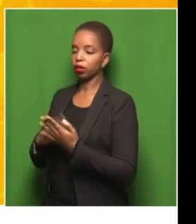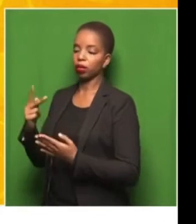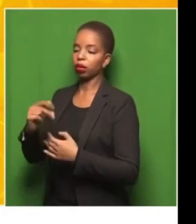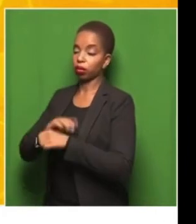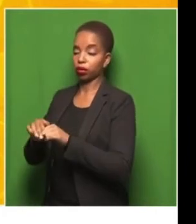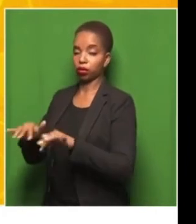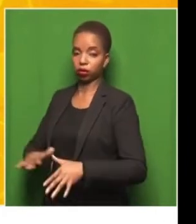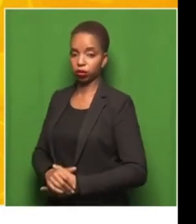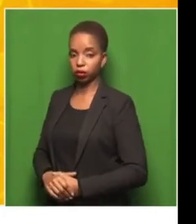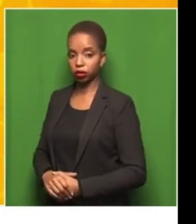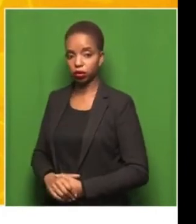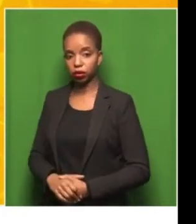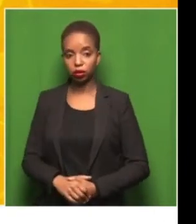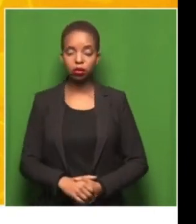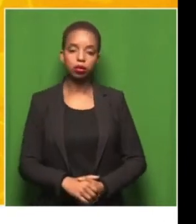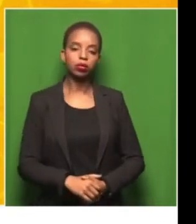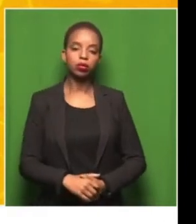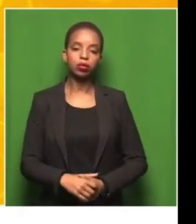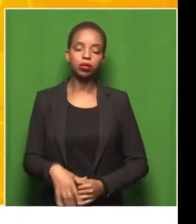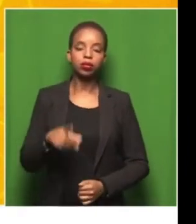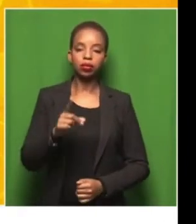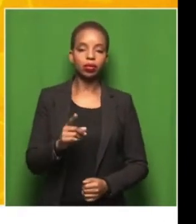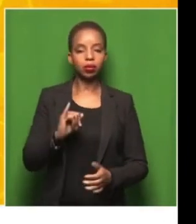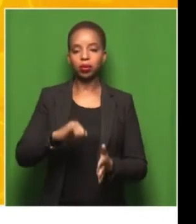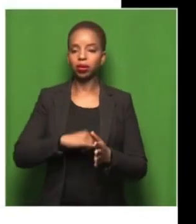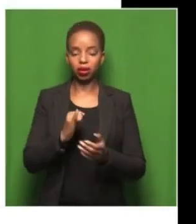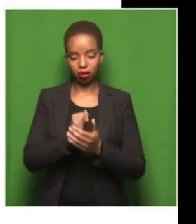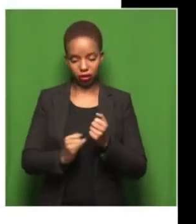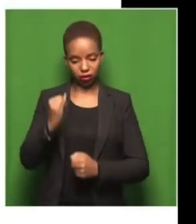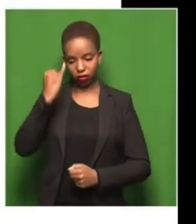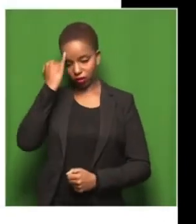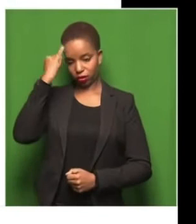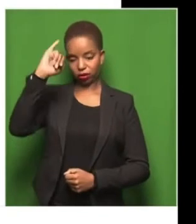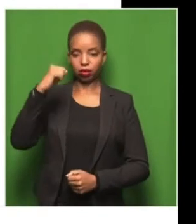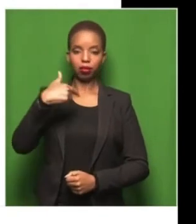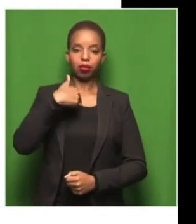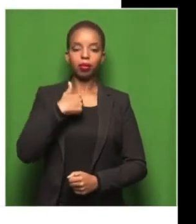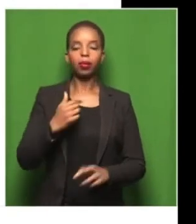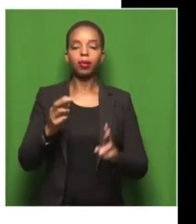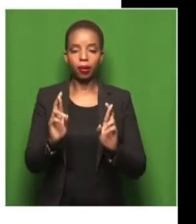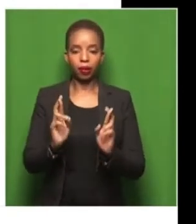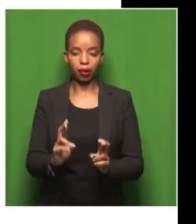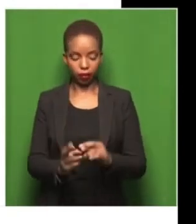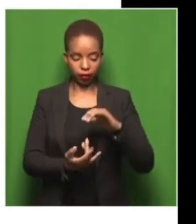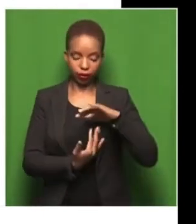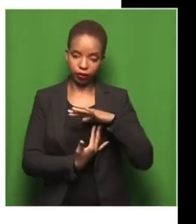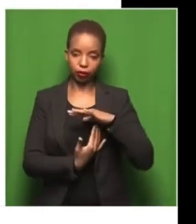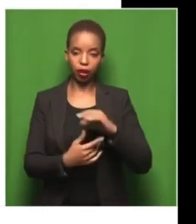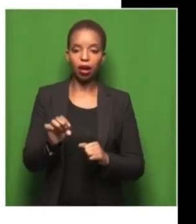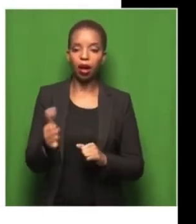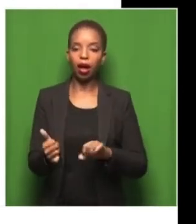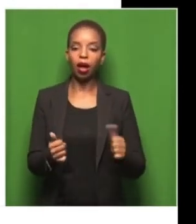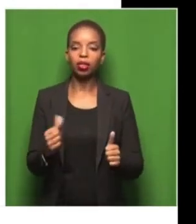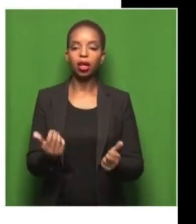Well, it was just an individual initiative, but I hope to inspire other schools to do